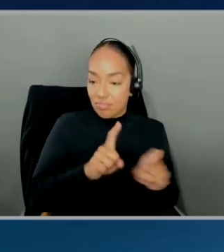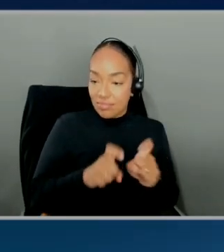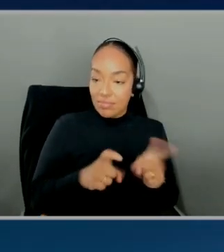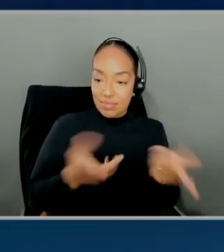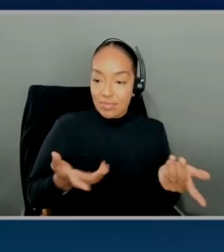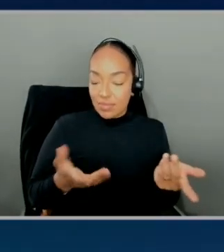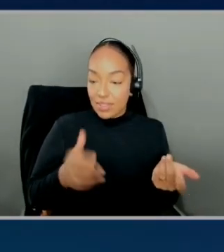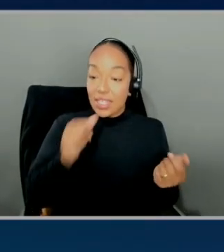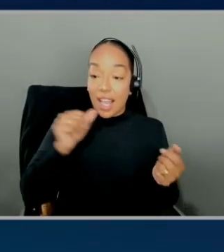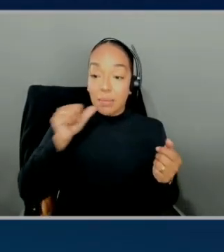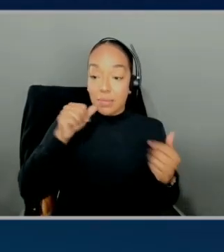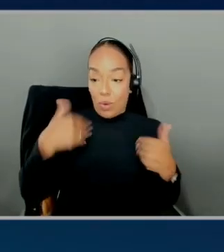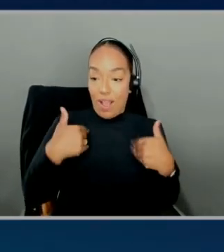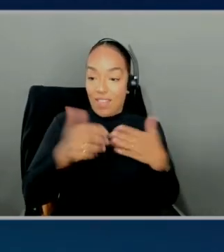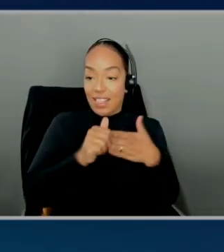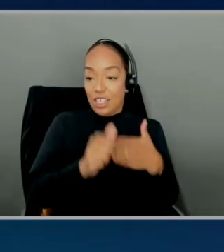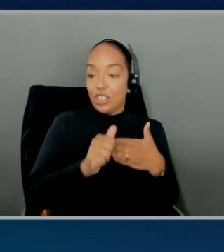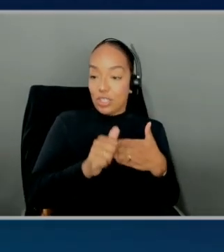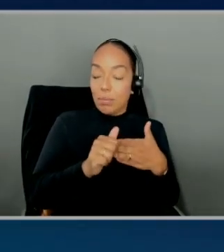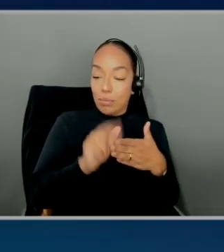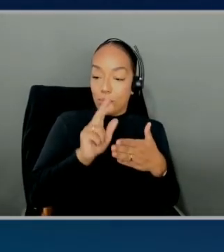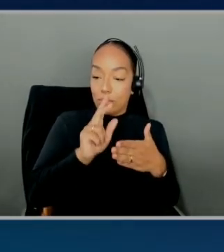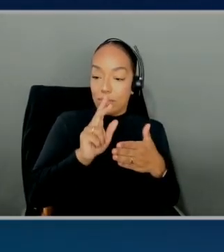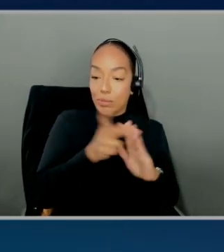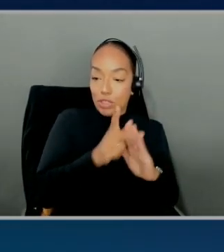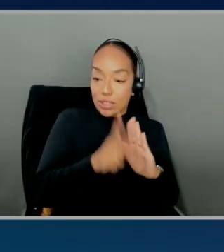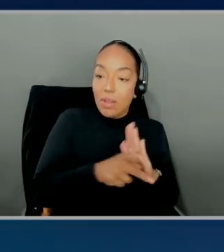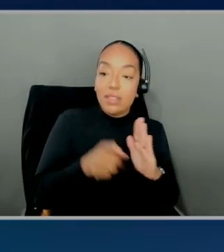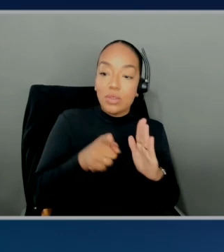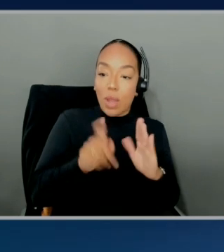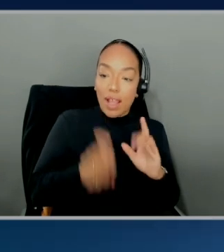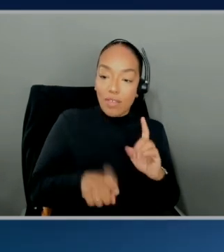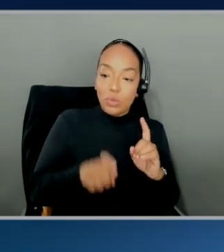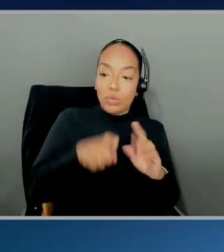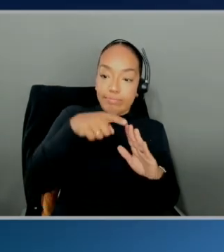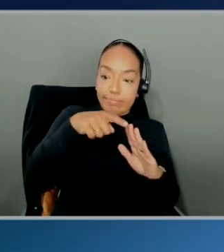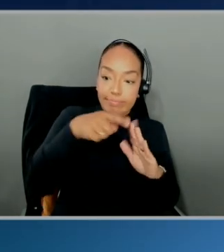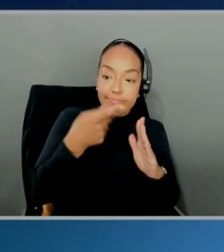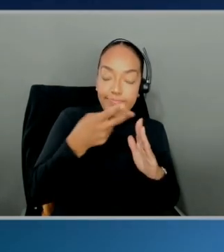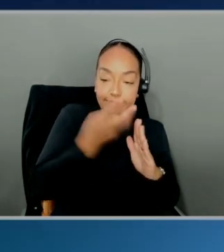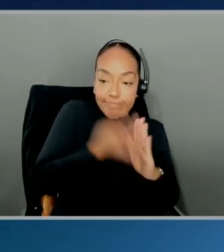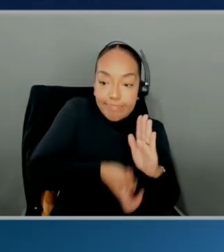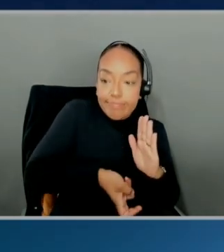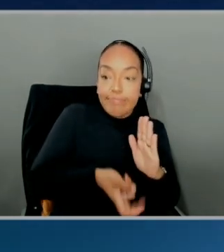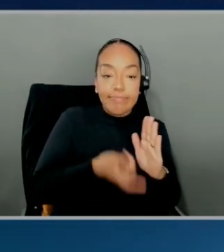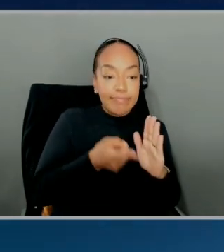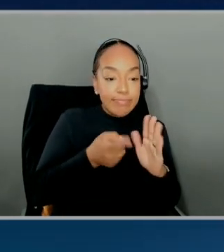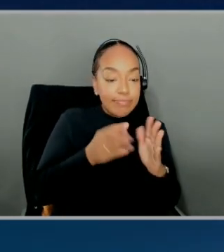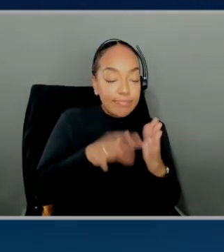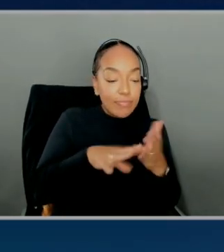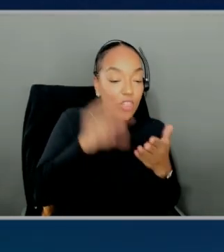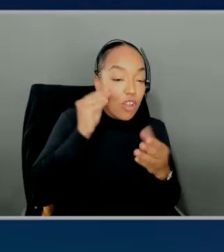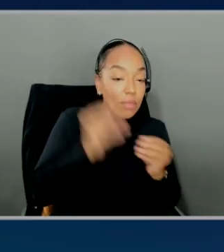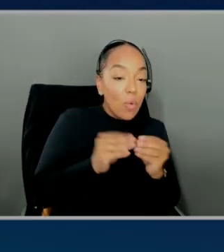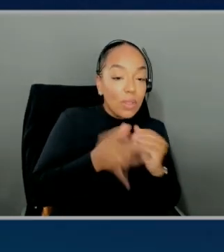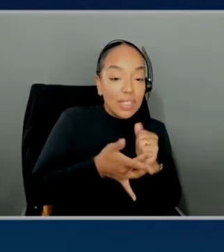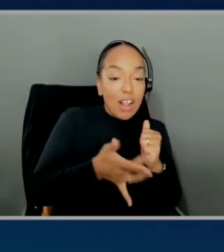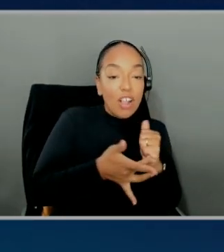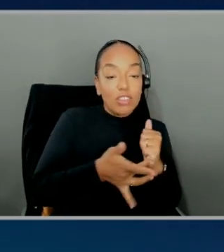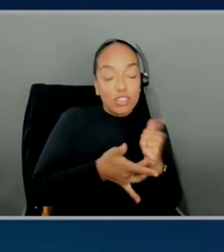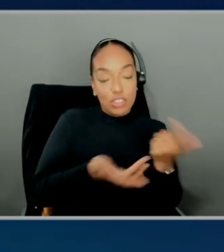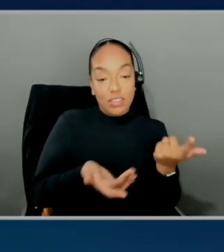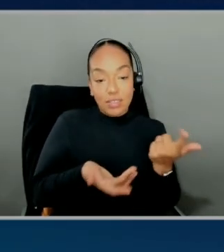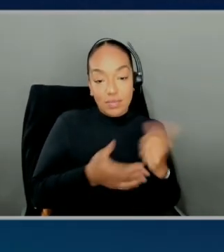leadership principles and one of them is dive deep. And this is allowing you to dive deep into this technology to allow you the opportunity to learn more.